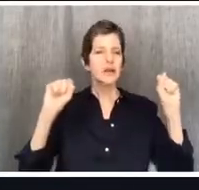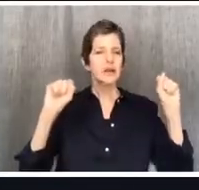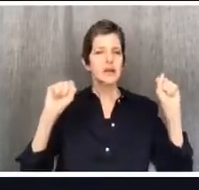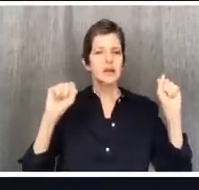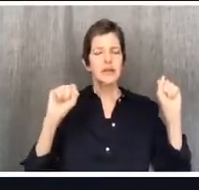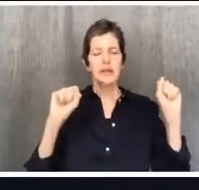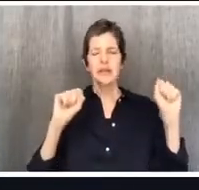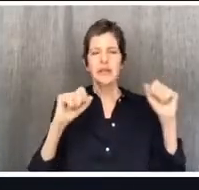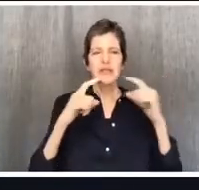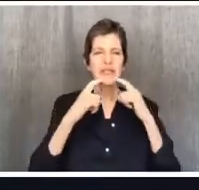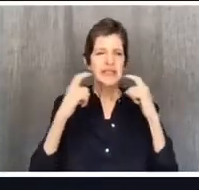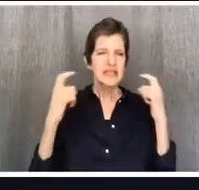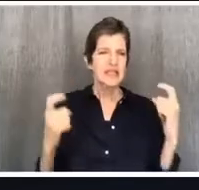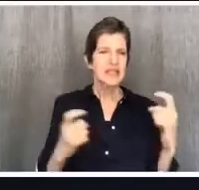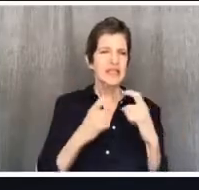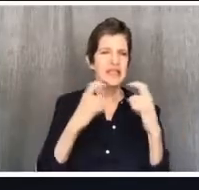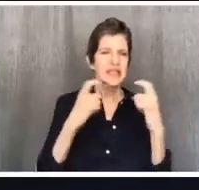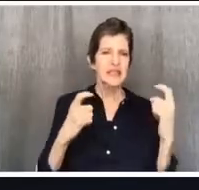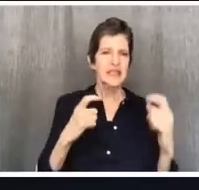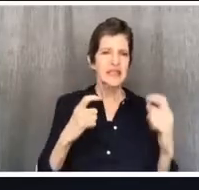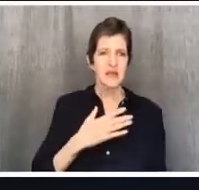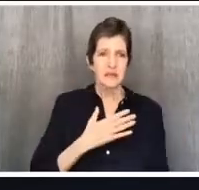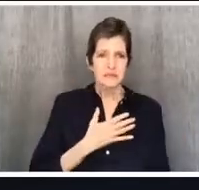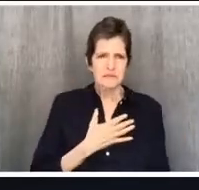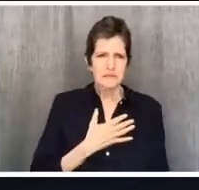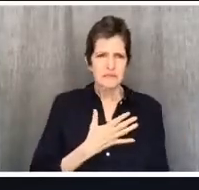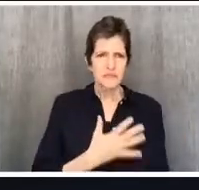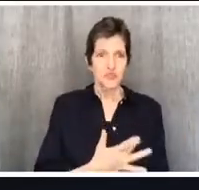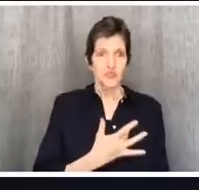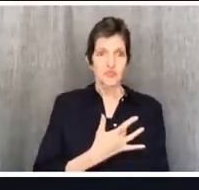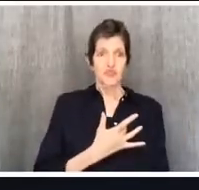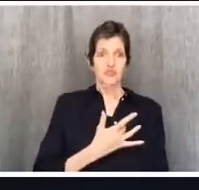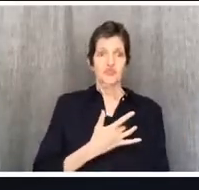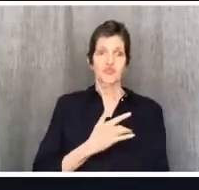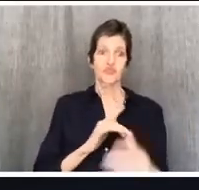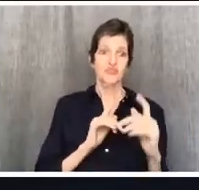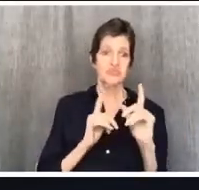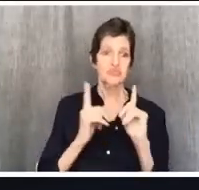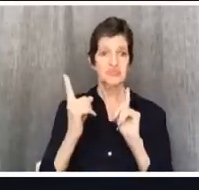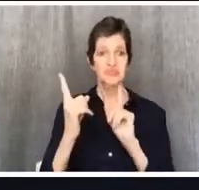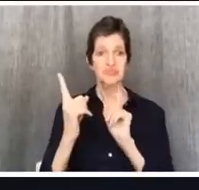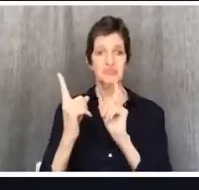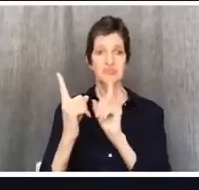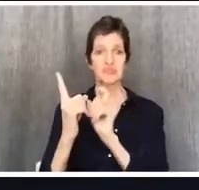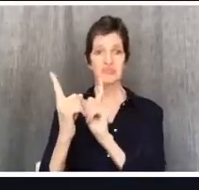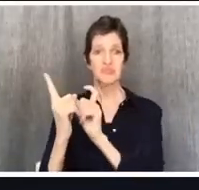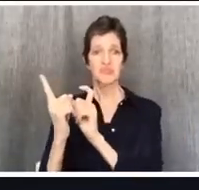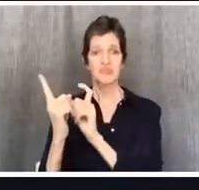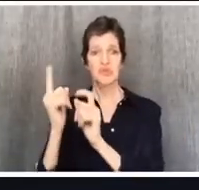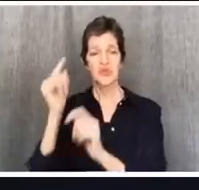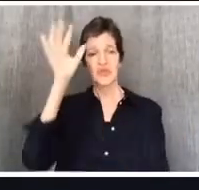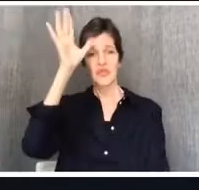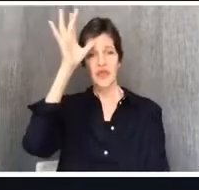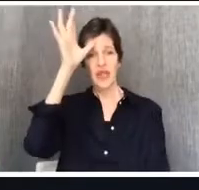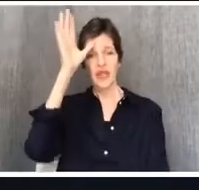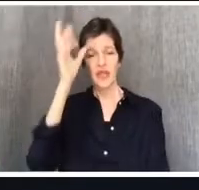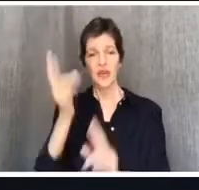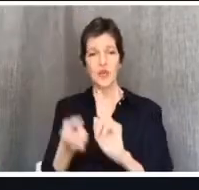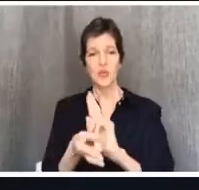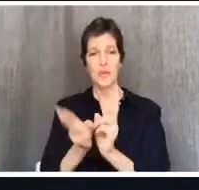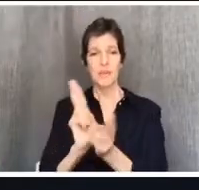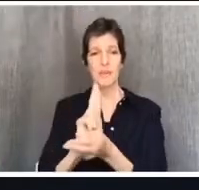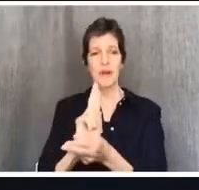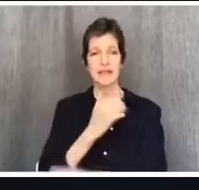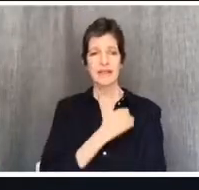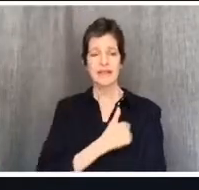sin. So he goes back to the father in repentance and the father receives him back. But then the story continues and we see the other figure.